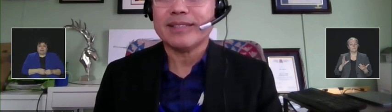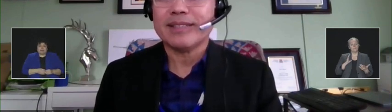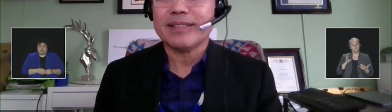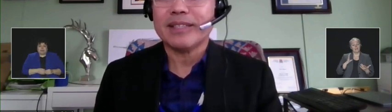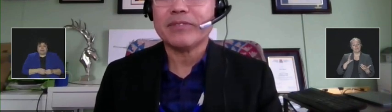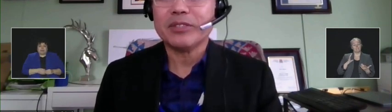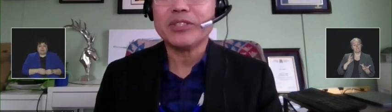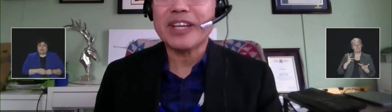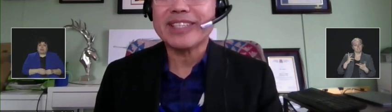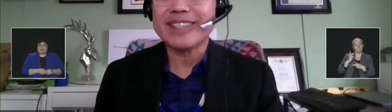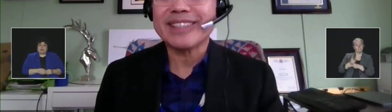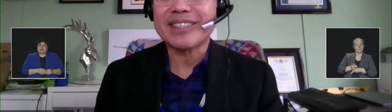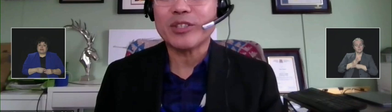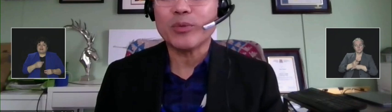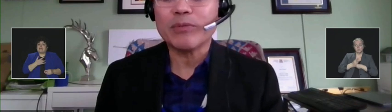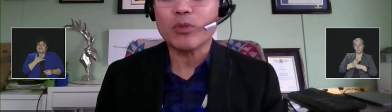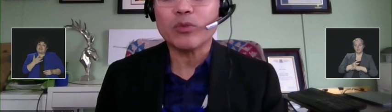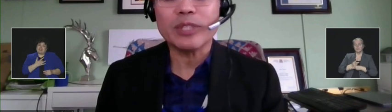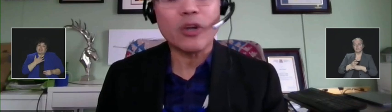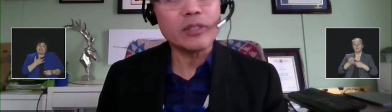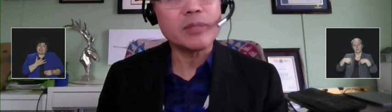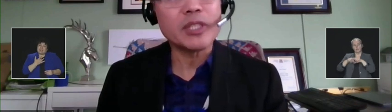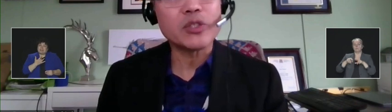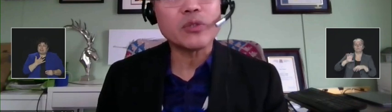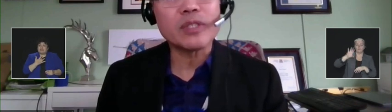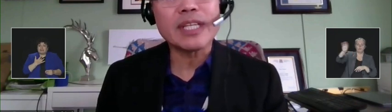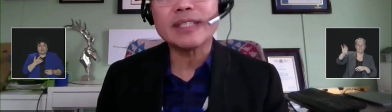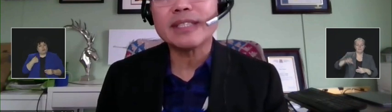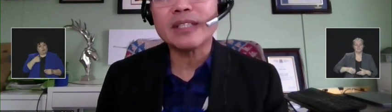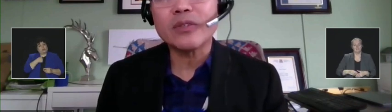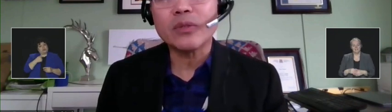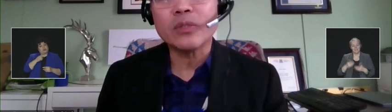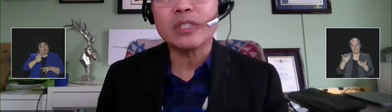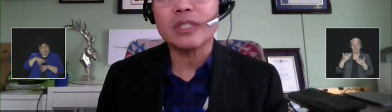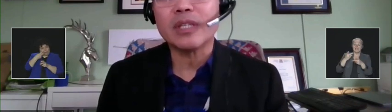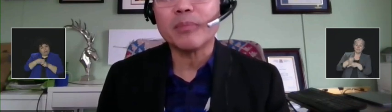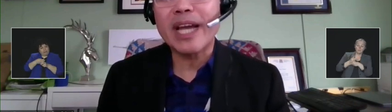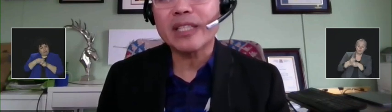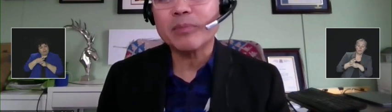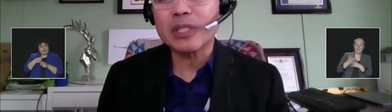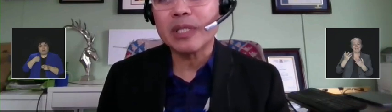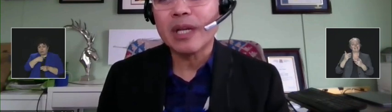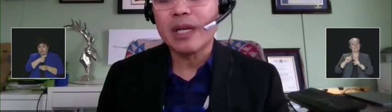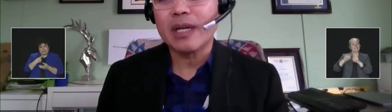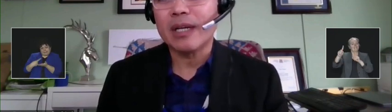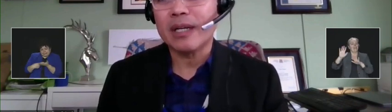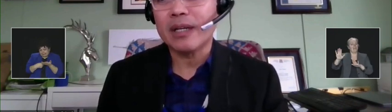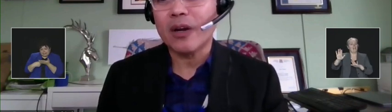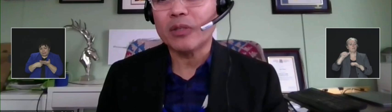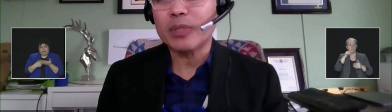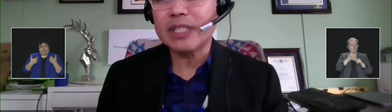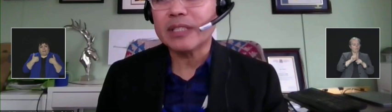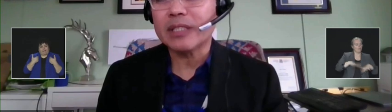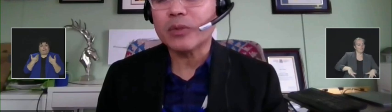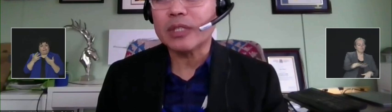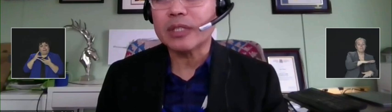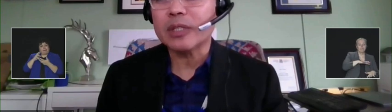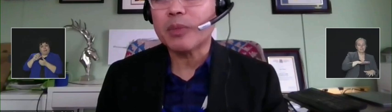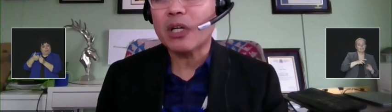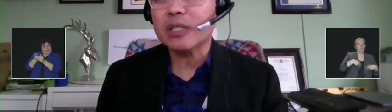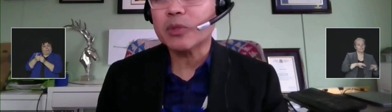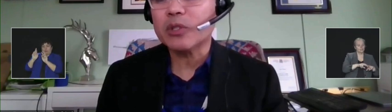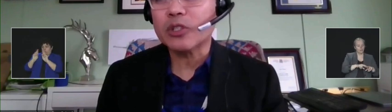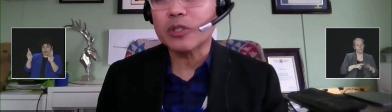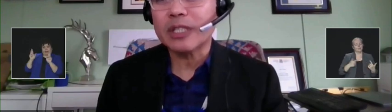I feel like we've worked really hard to make sure that those backups are in